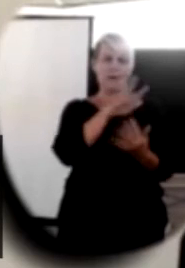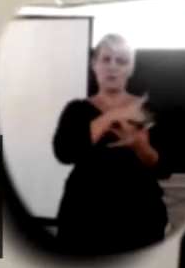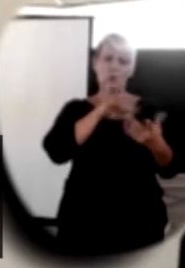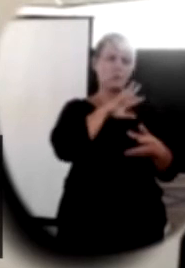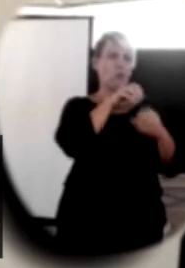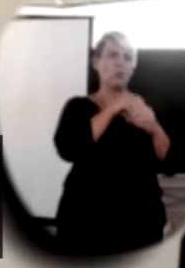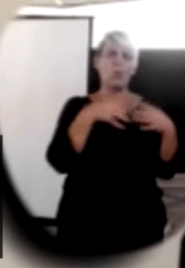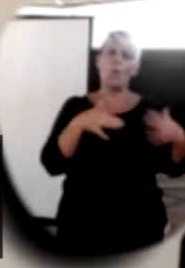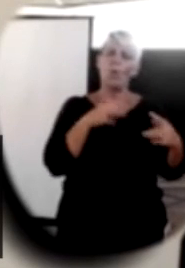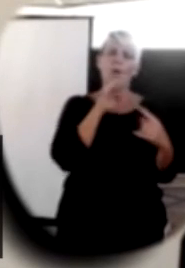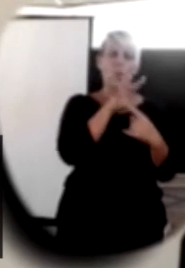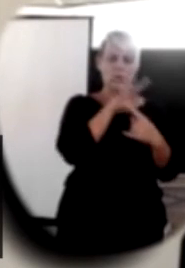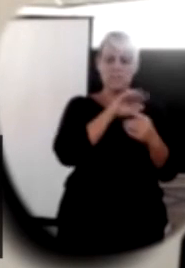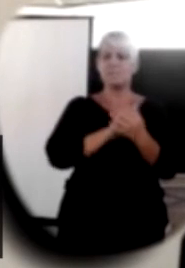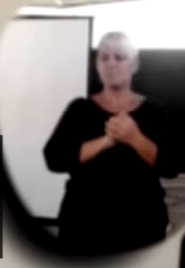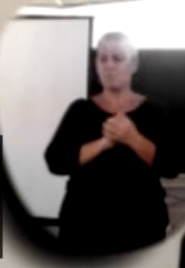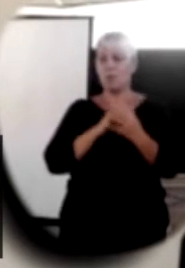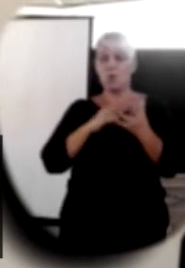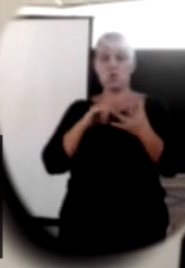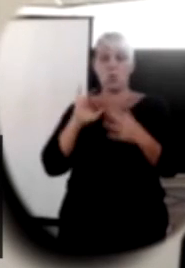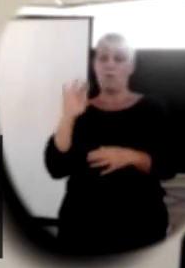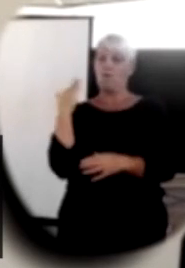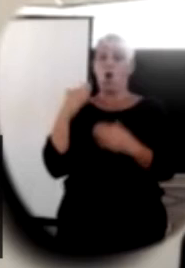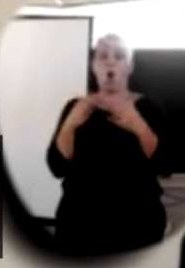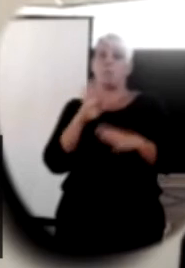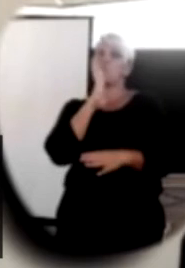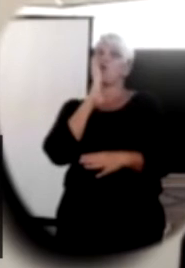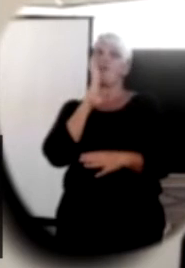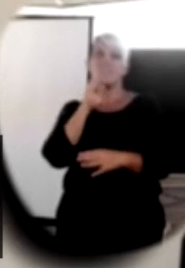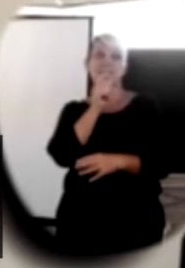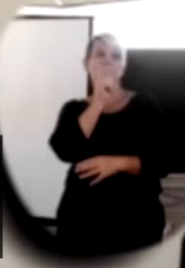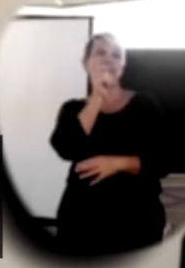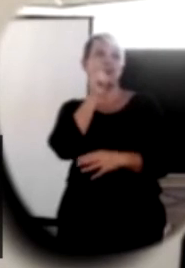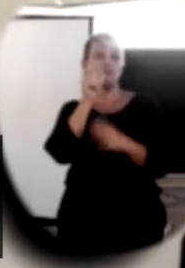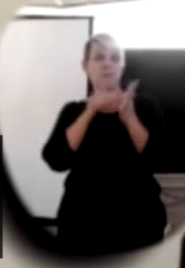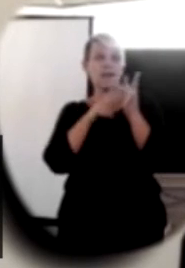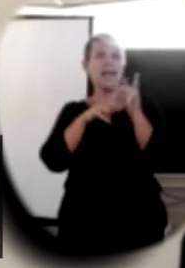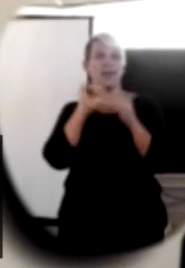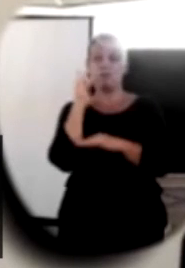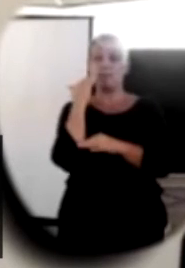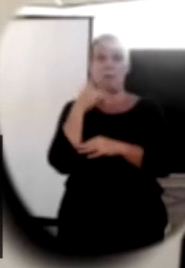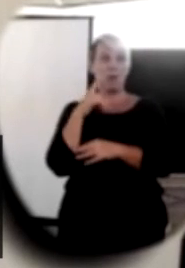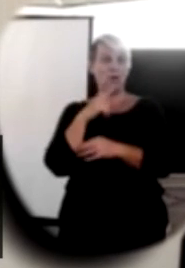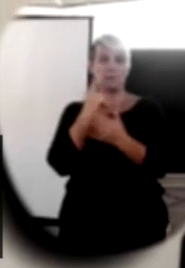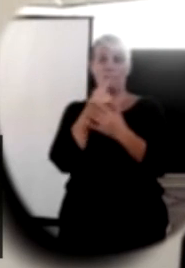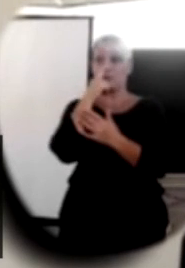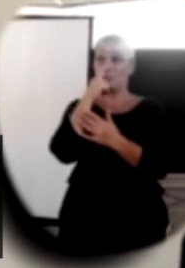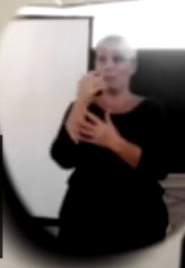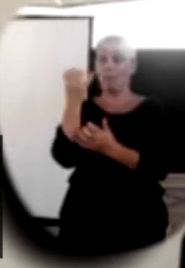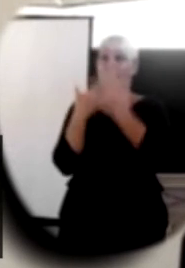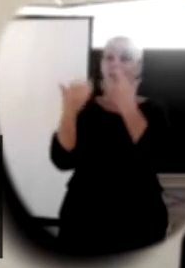Just a couple of new things we're doing. We've just opened a private speech pathology clinic. Because we had lots of people wanting